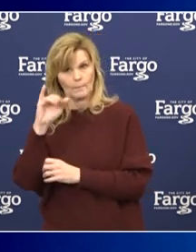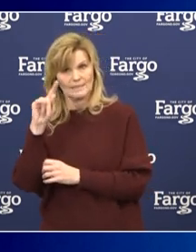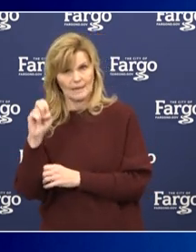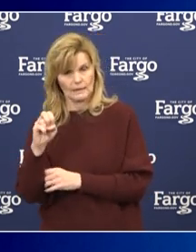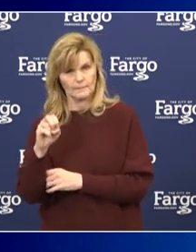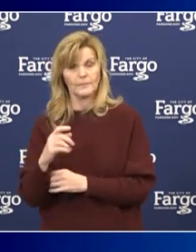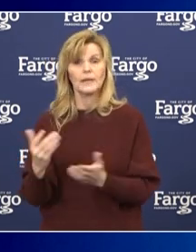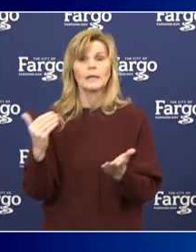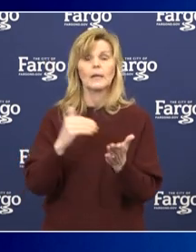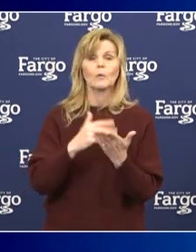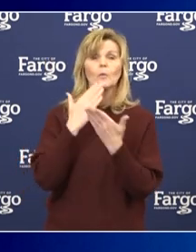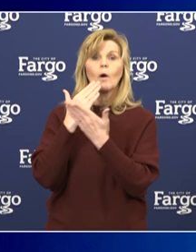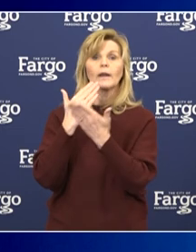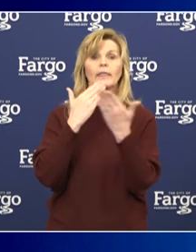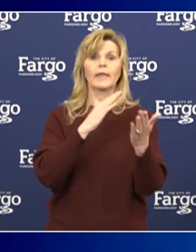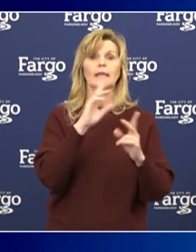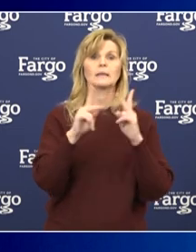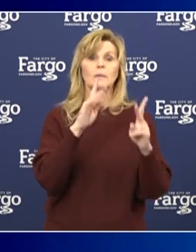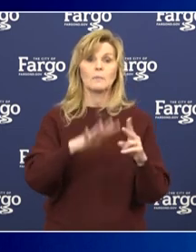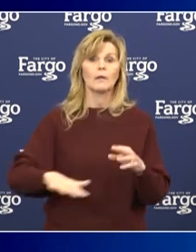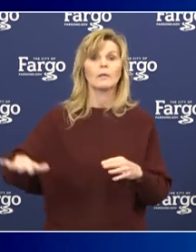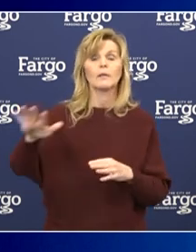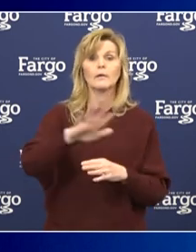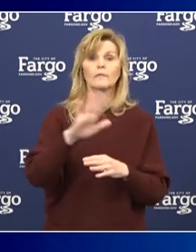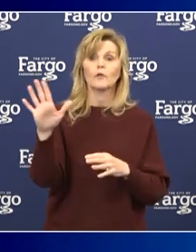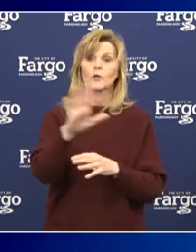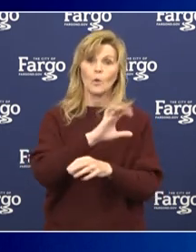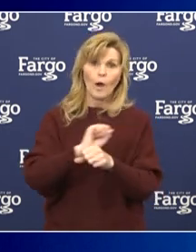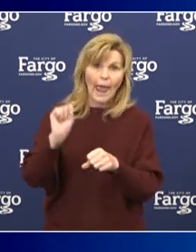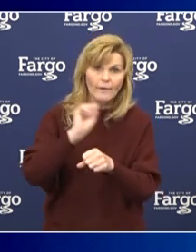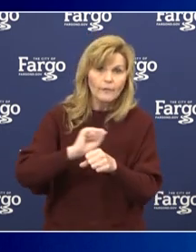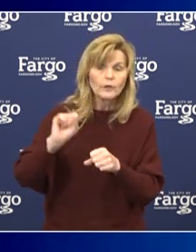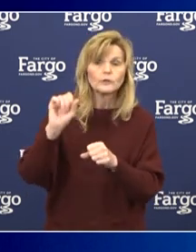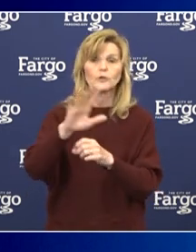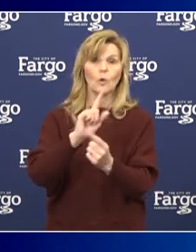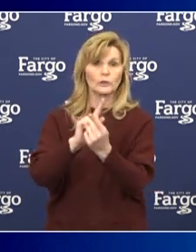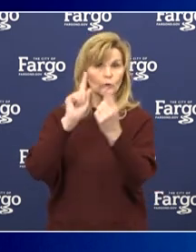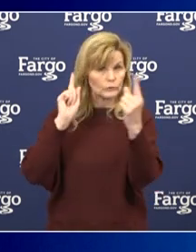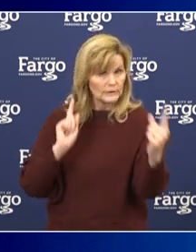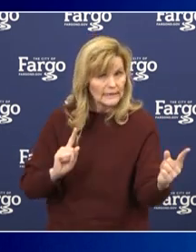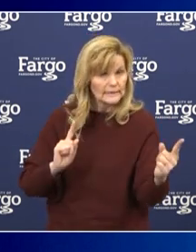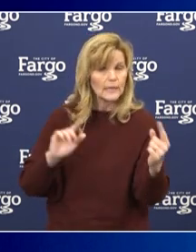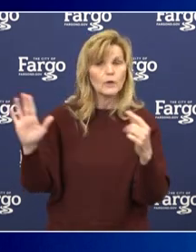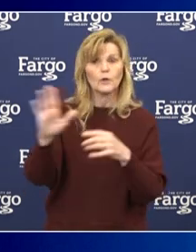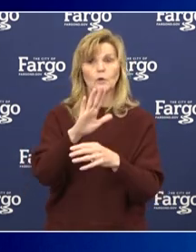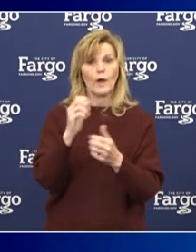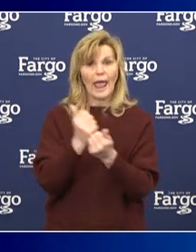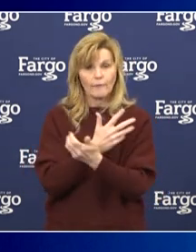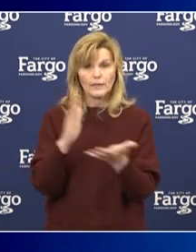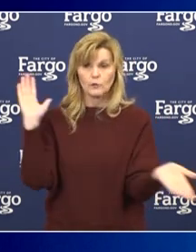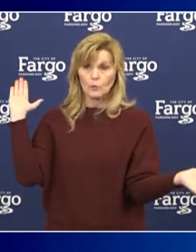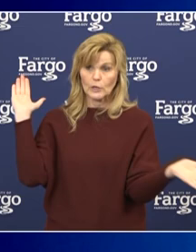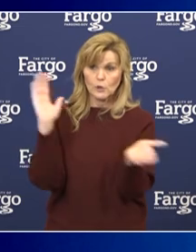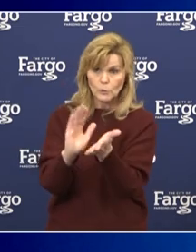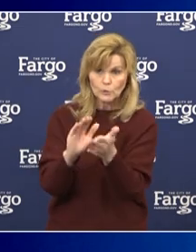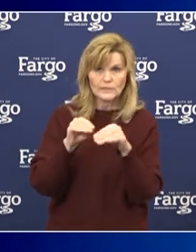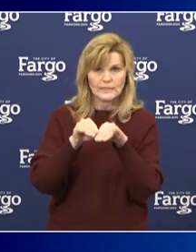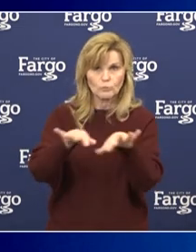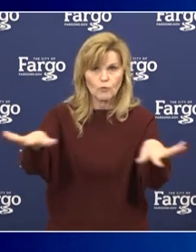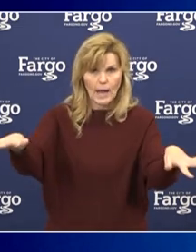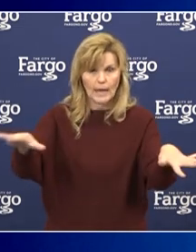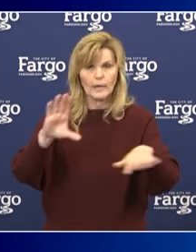Again, we want to thank the public for all the efforts in following the guidelines for social distancing to slow the spread of COVID-19.